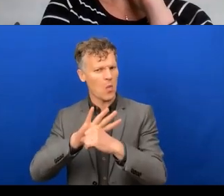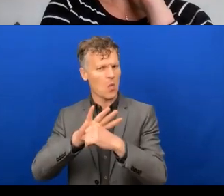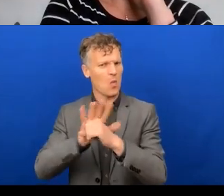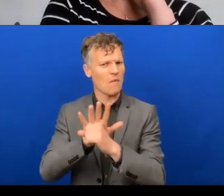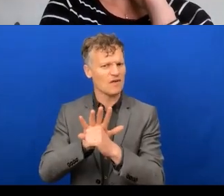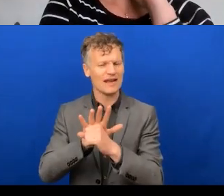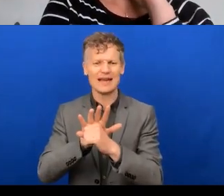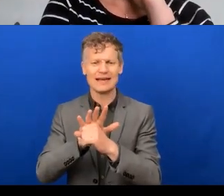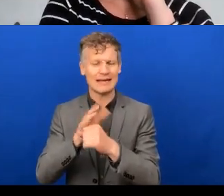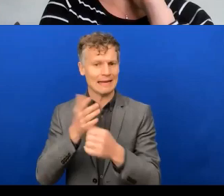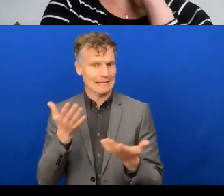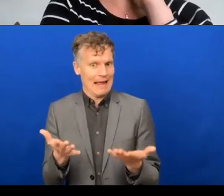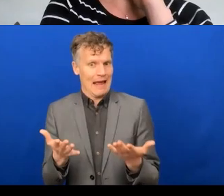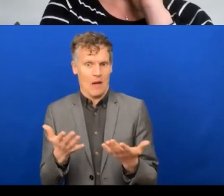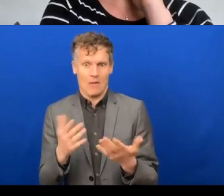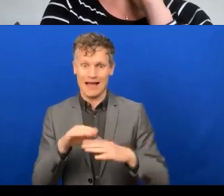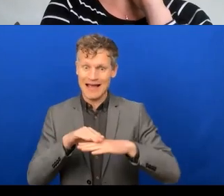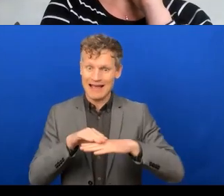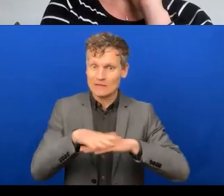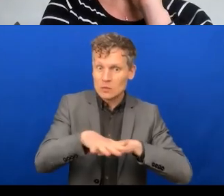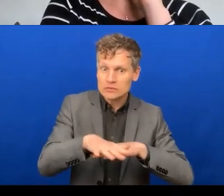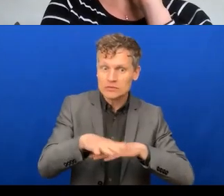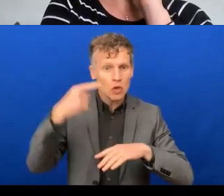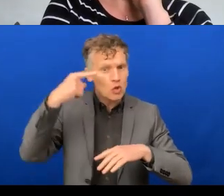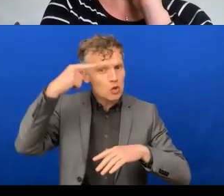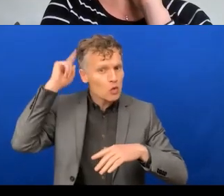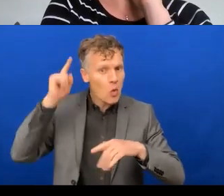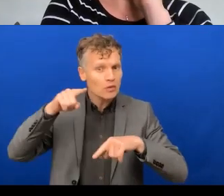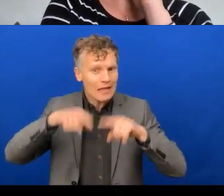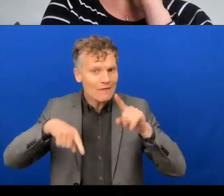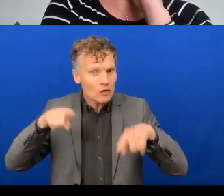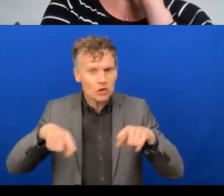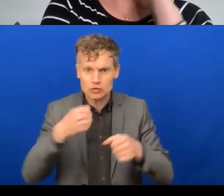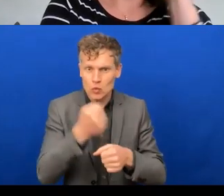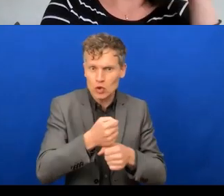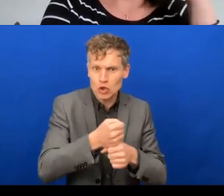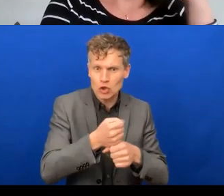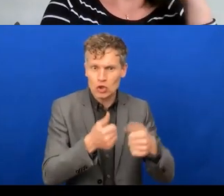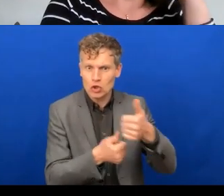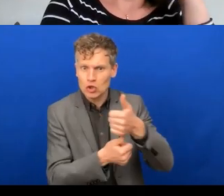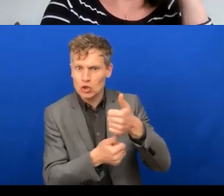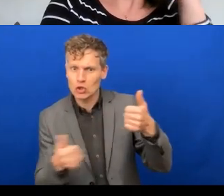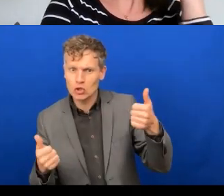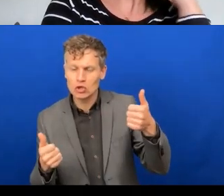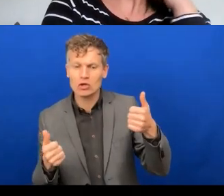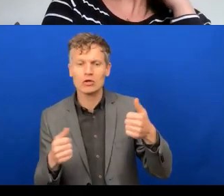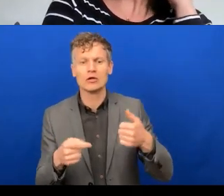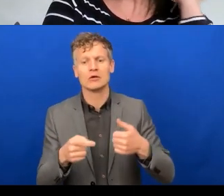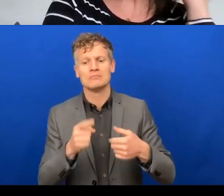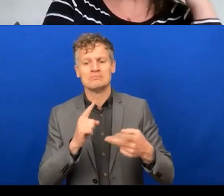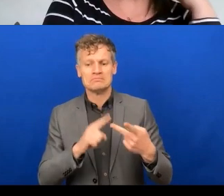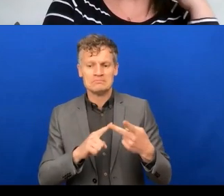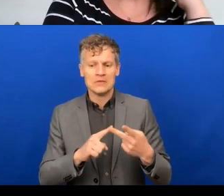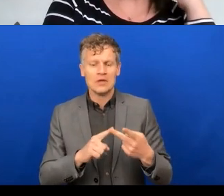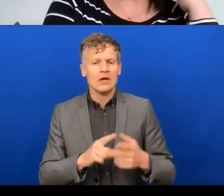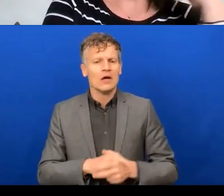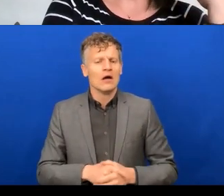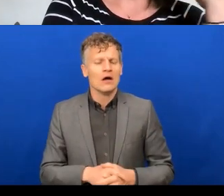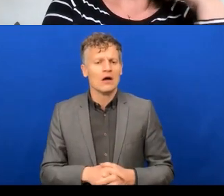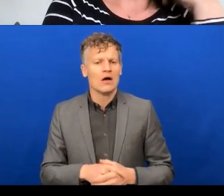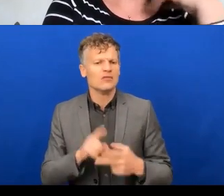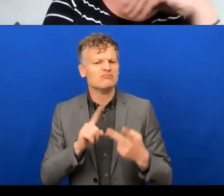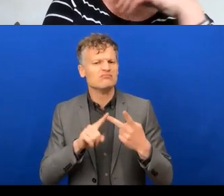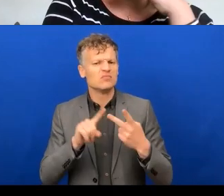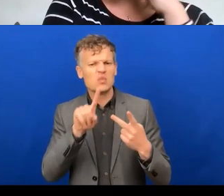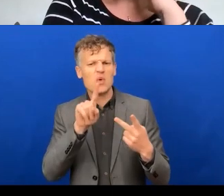And then there's a question around need for more software help. But I guess basically is this idea of, you know, COVID and